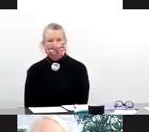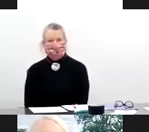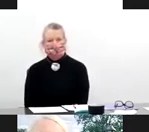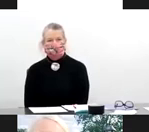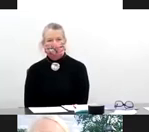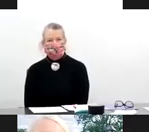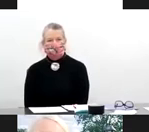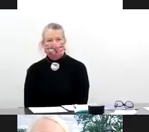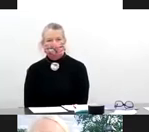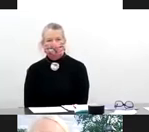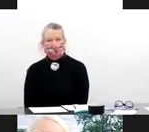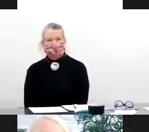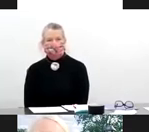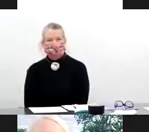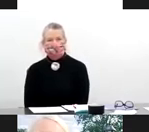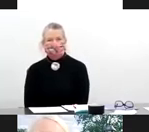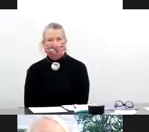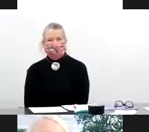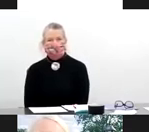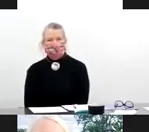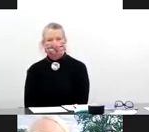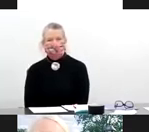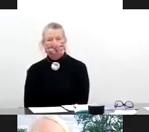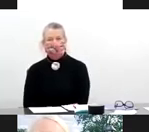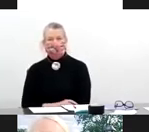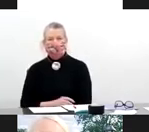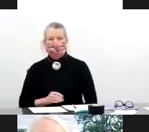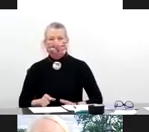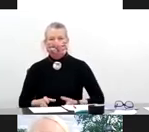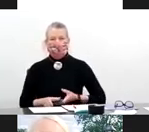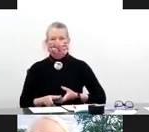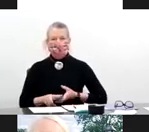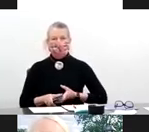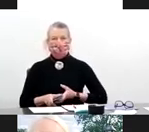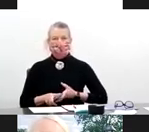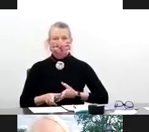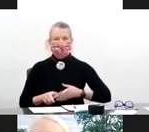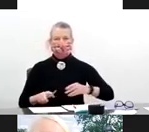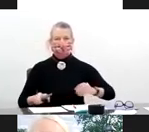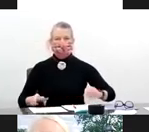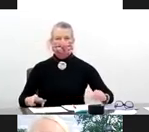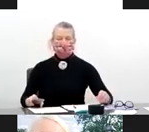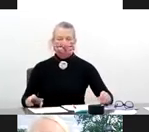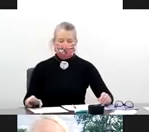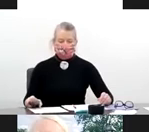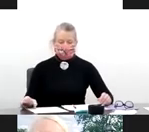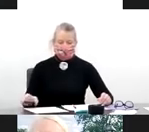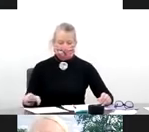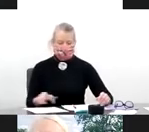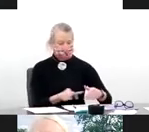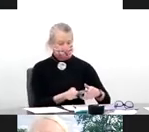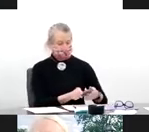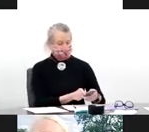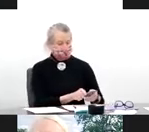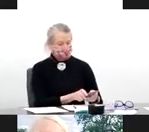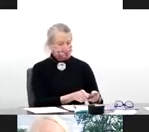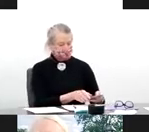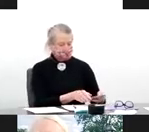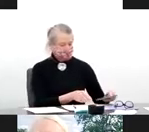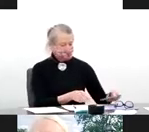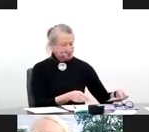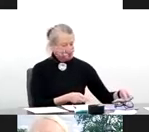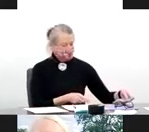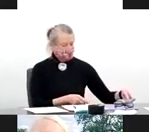from the Phase I trials showed that these candidates induce a degree of neutralizing antibody that is comparable, if not